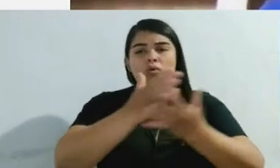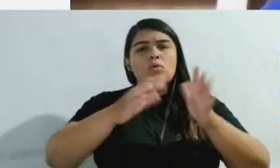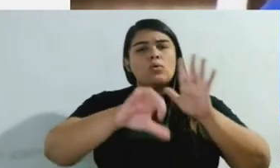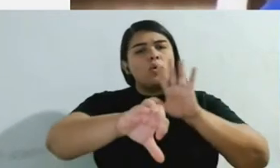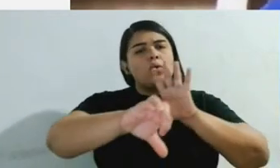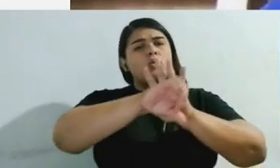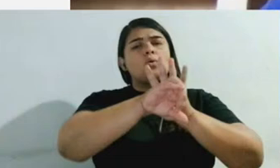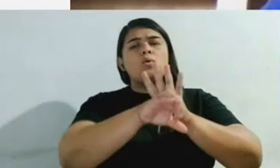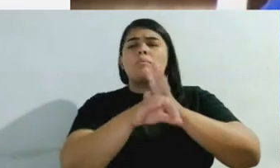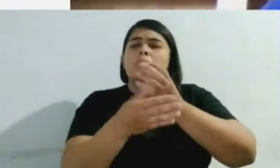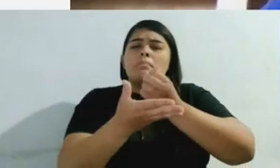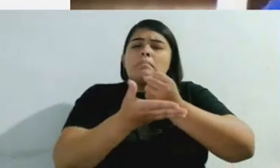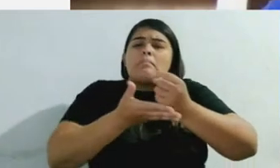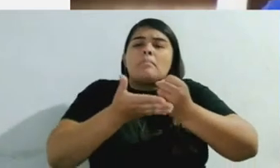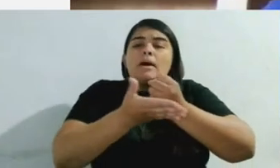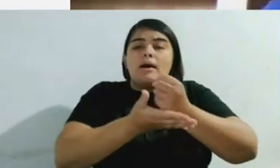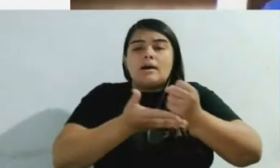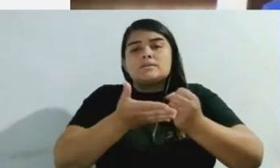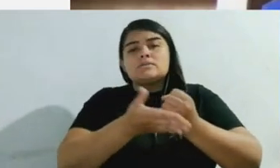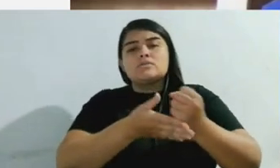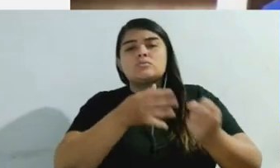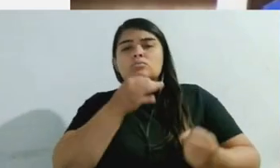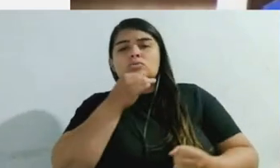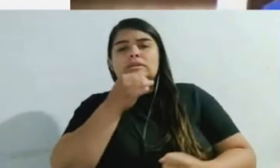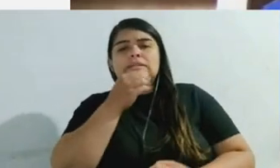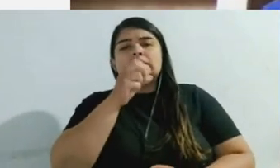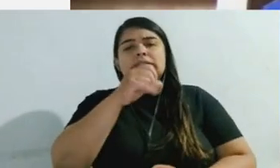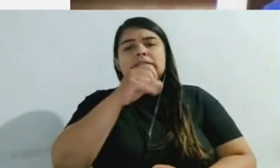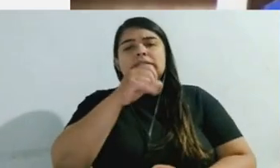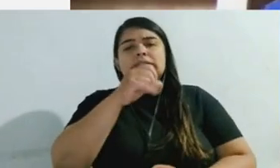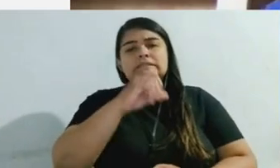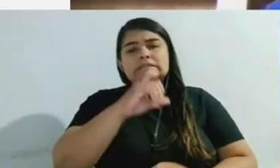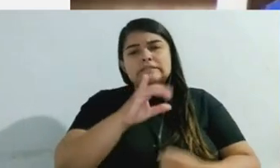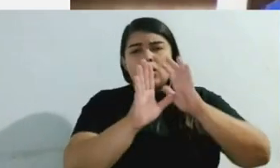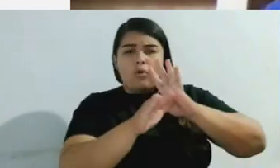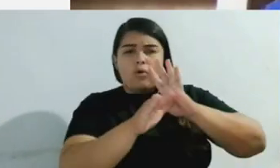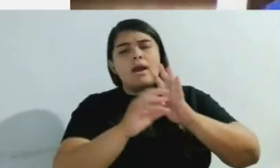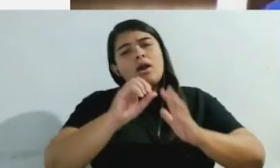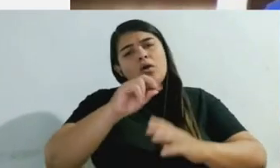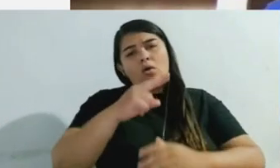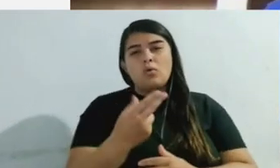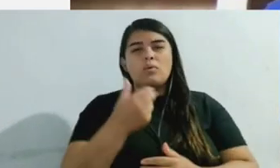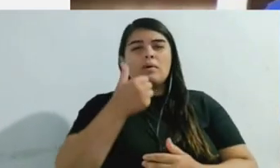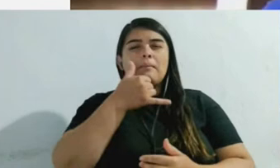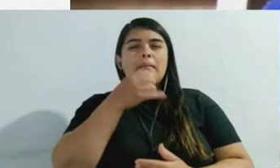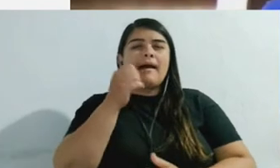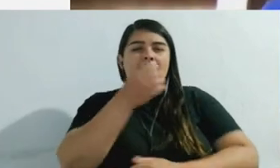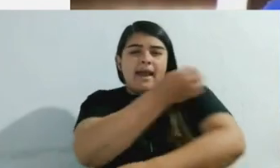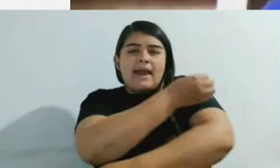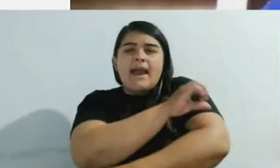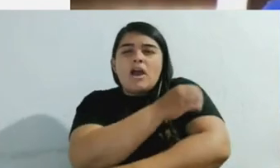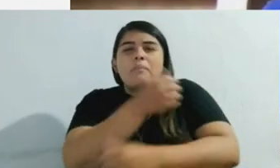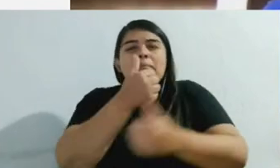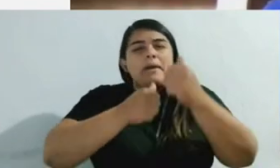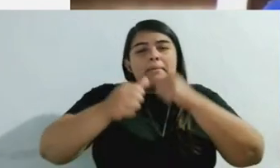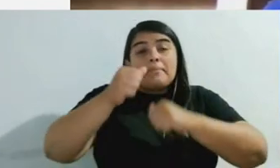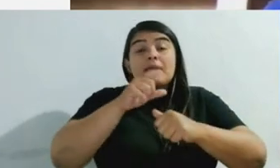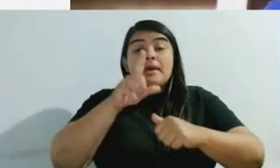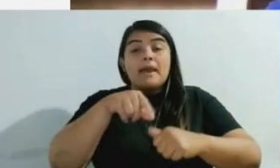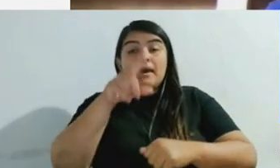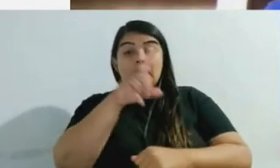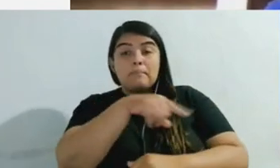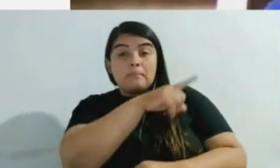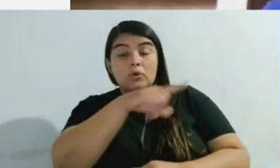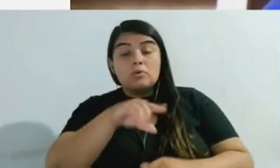States regulated the sale of liquor. There weren't many jurisdictions that were banning liquor sales, but almost all tried to constrain liquor